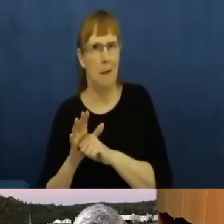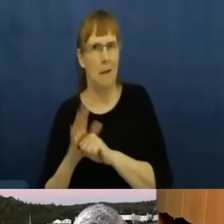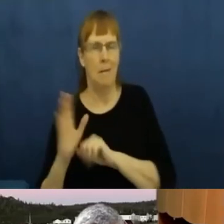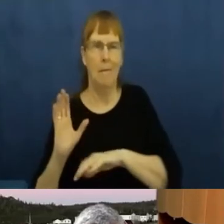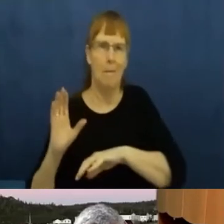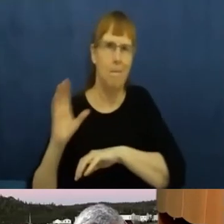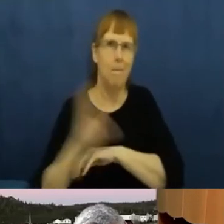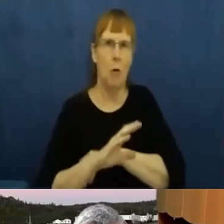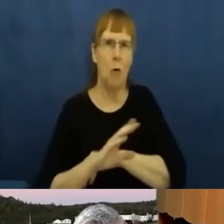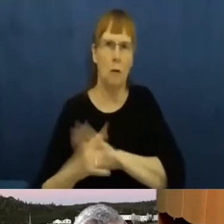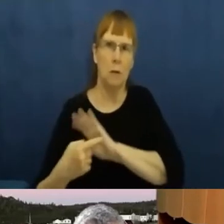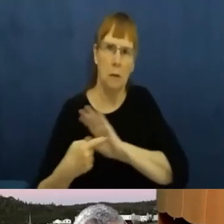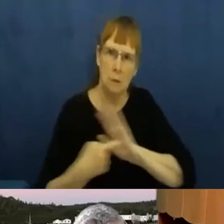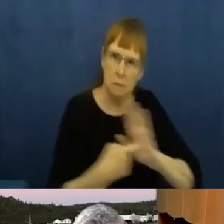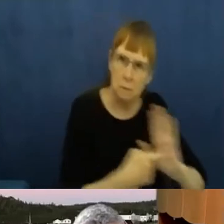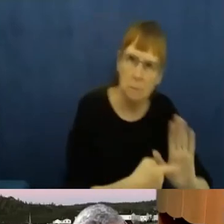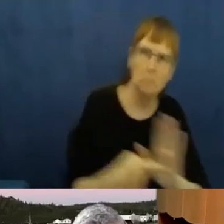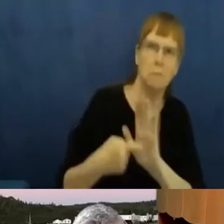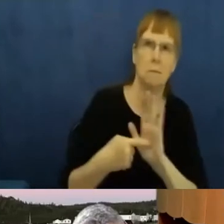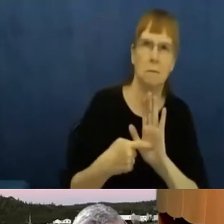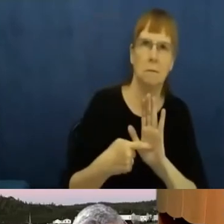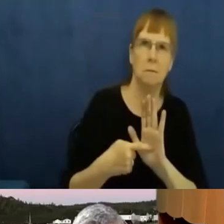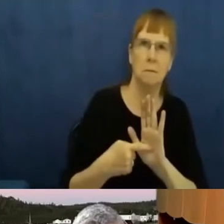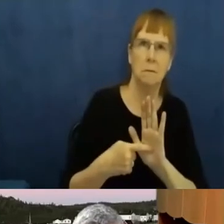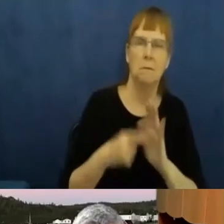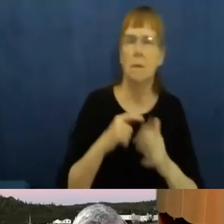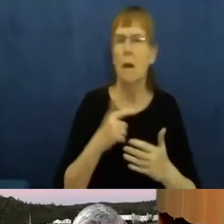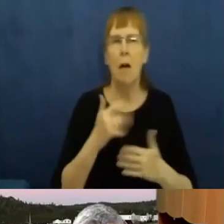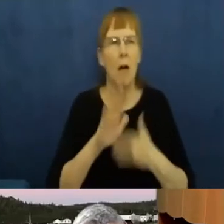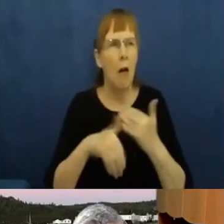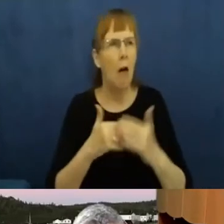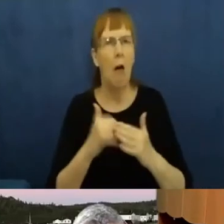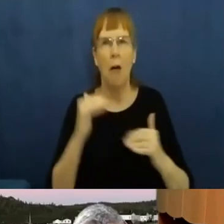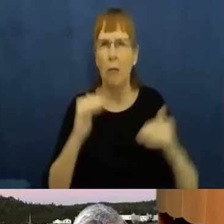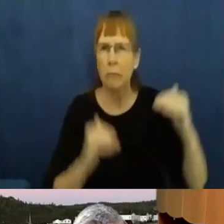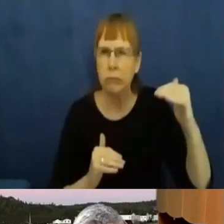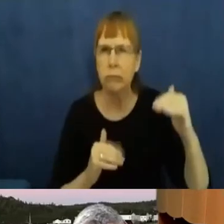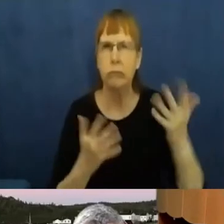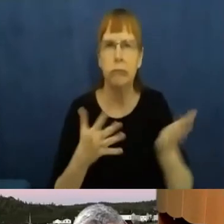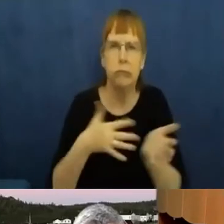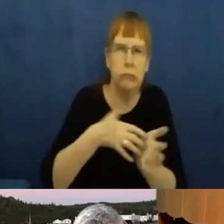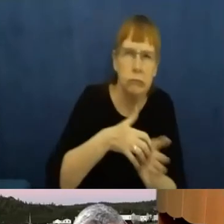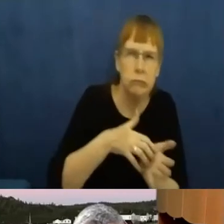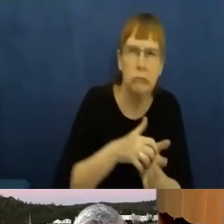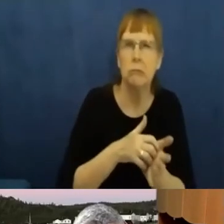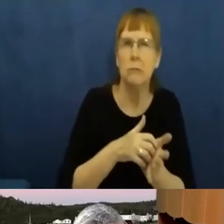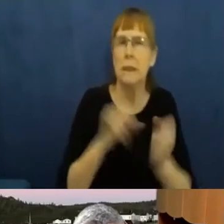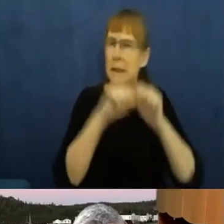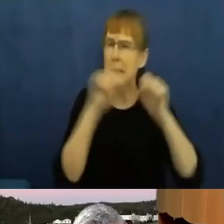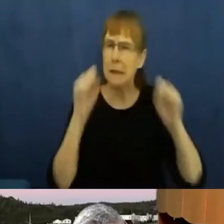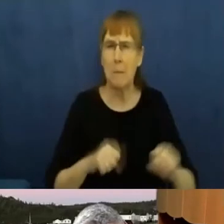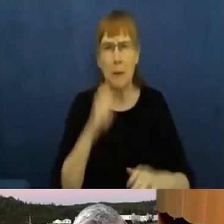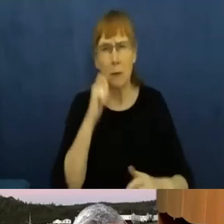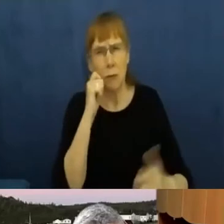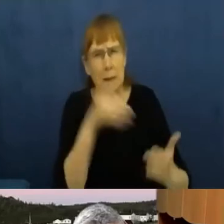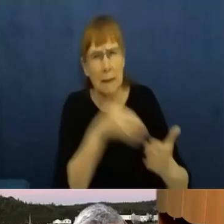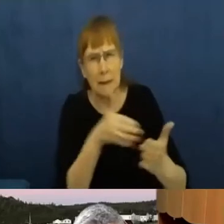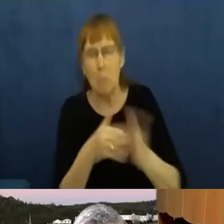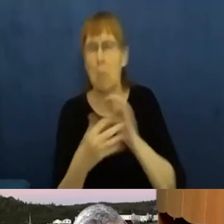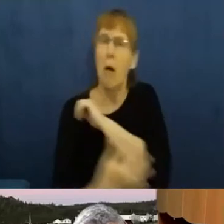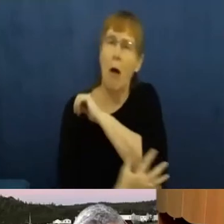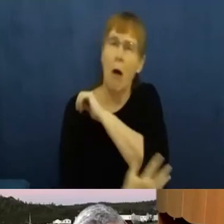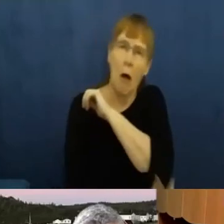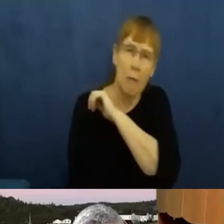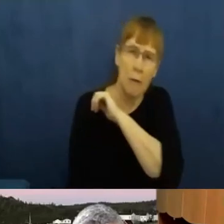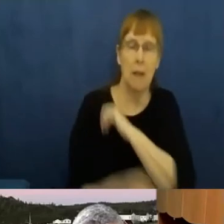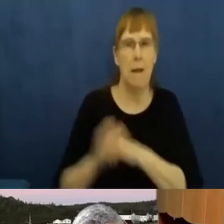all of the vulnerabilities, the inequities, the systemic racism, poverty. And they, in